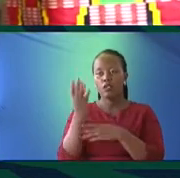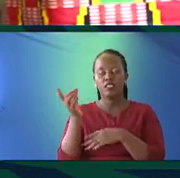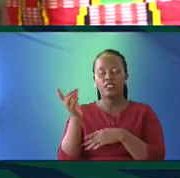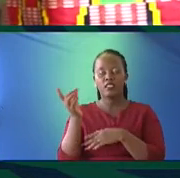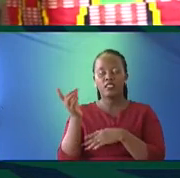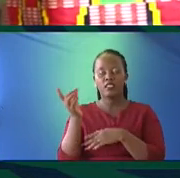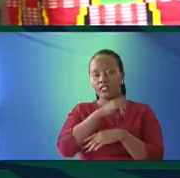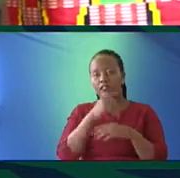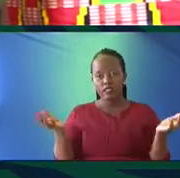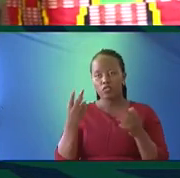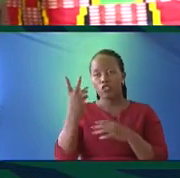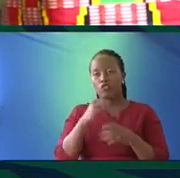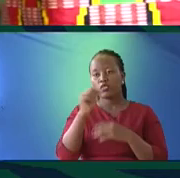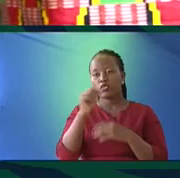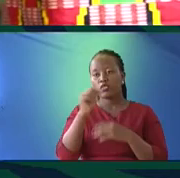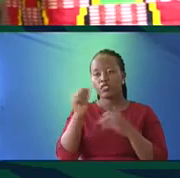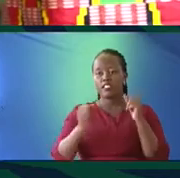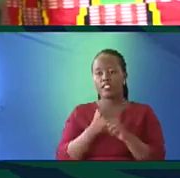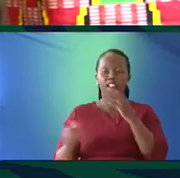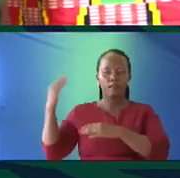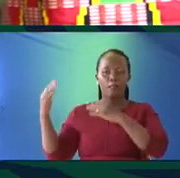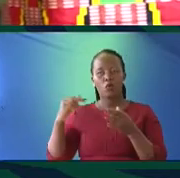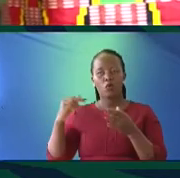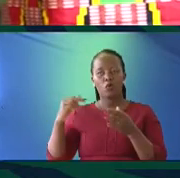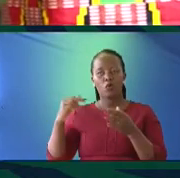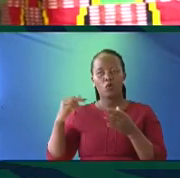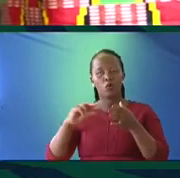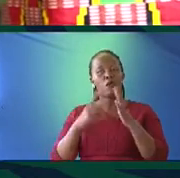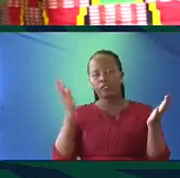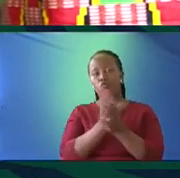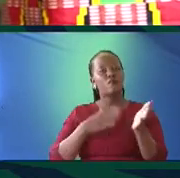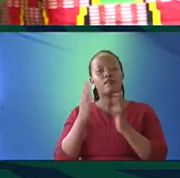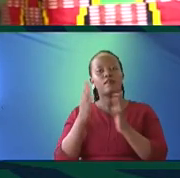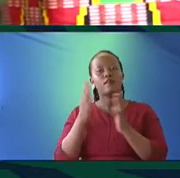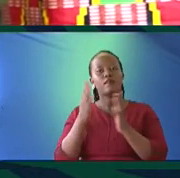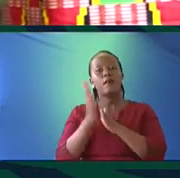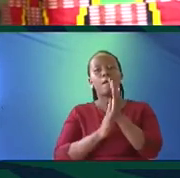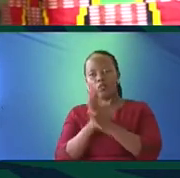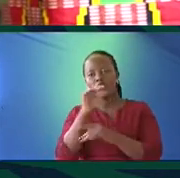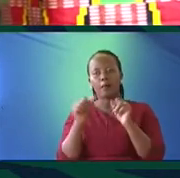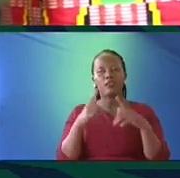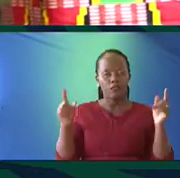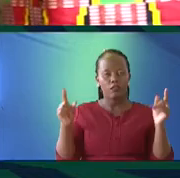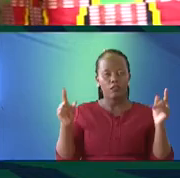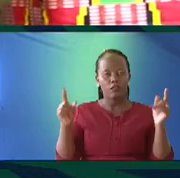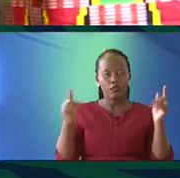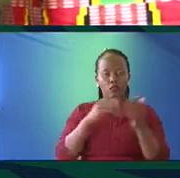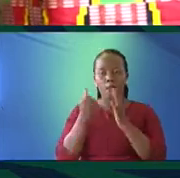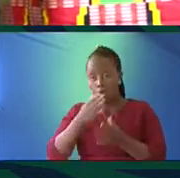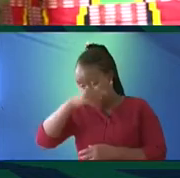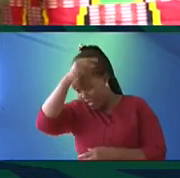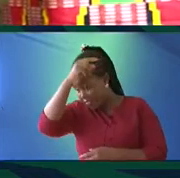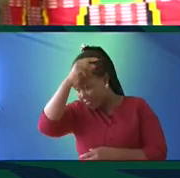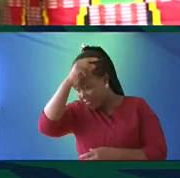auditorium 20 years ago. So, in short, yes, I am very passionate about languages. All my degrees that I've